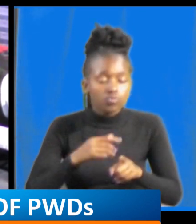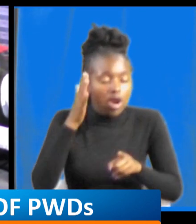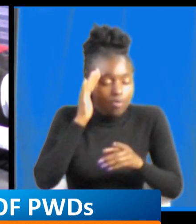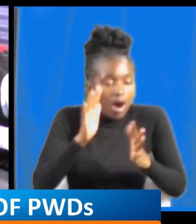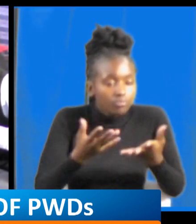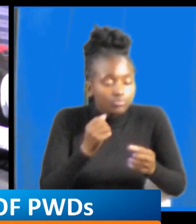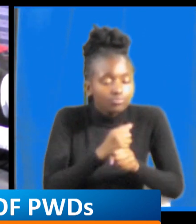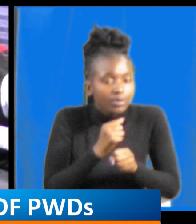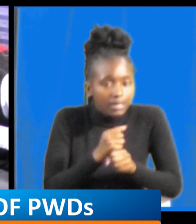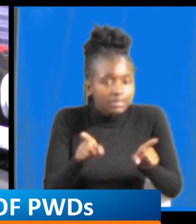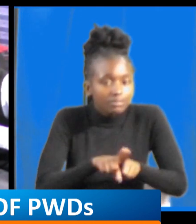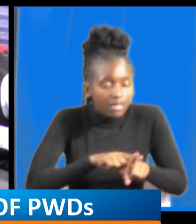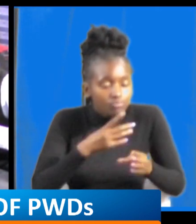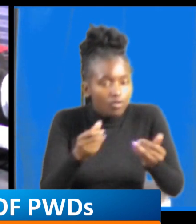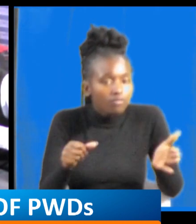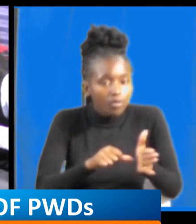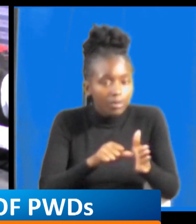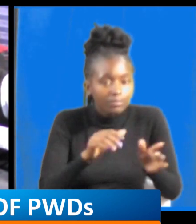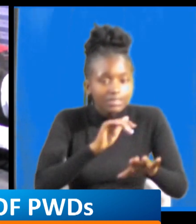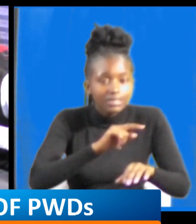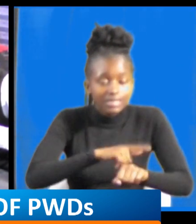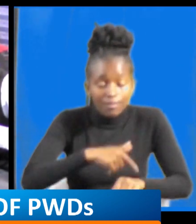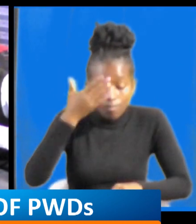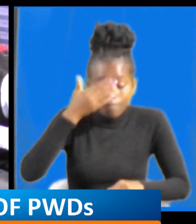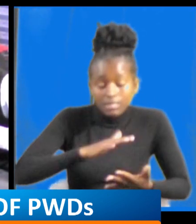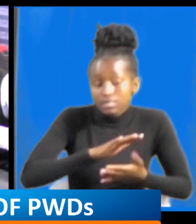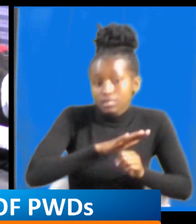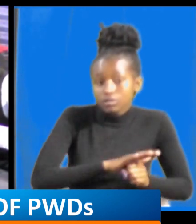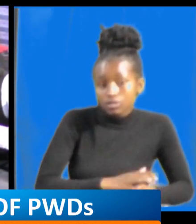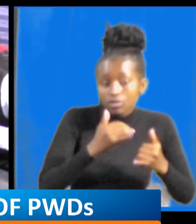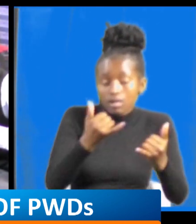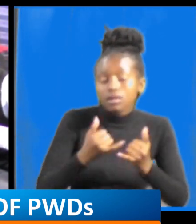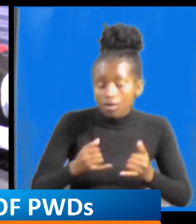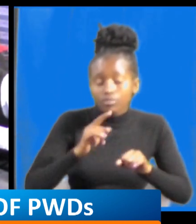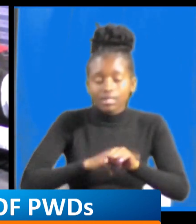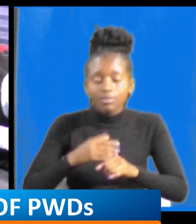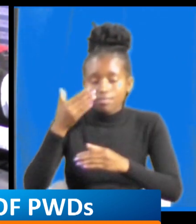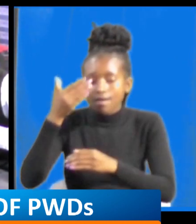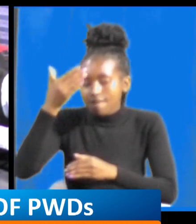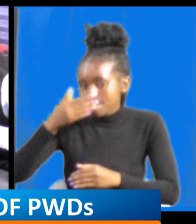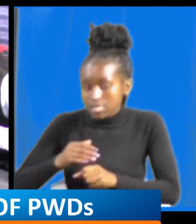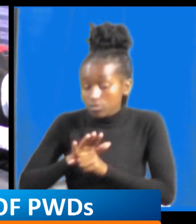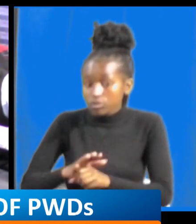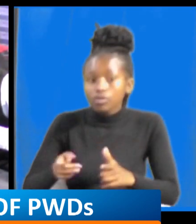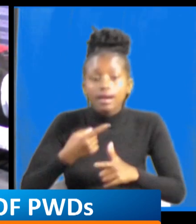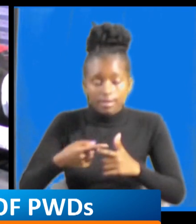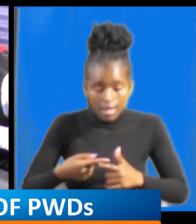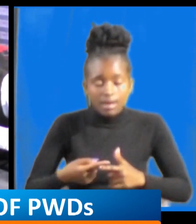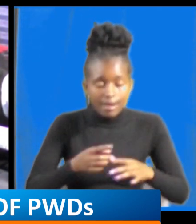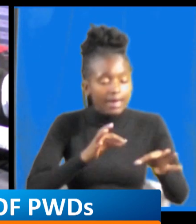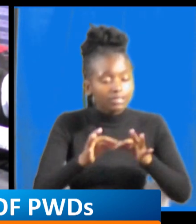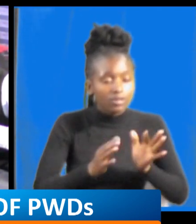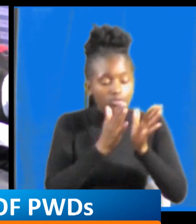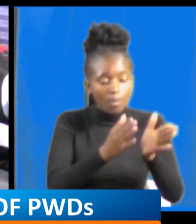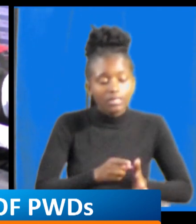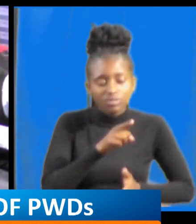i'm able to to explain to someone how how can they handle us i had not that courage before but for now